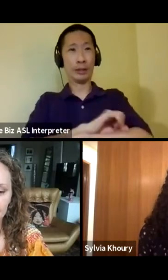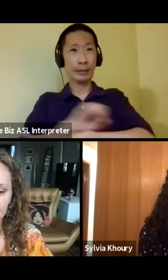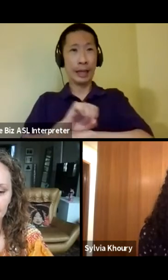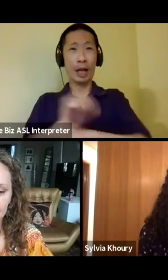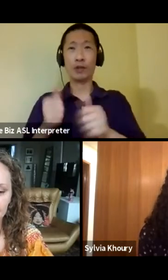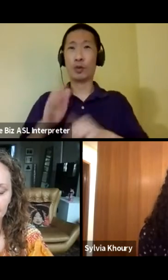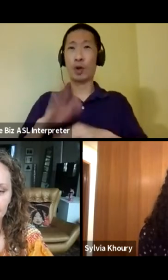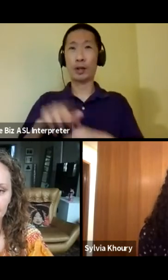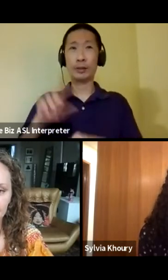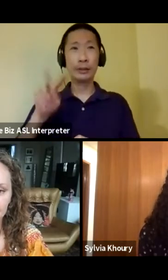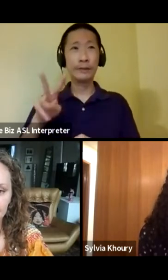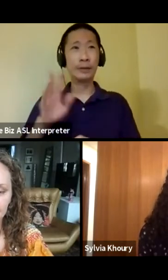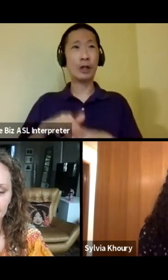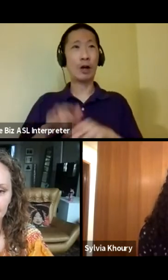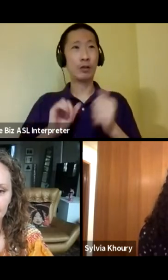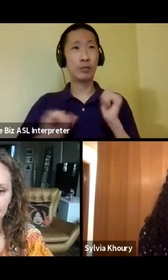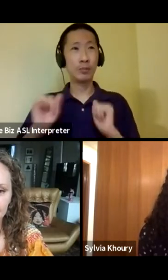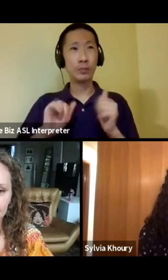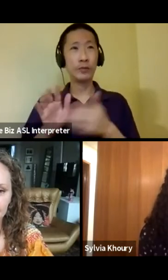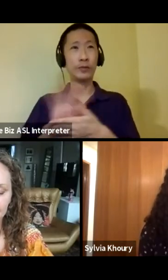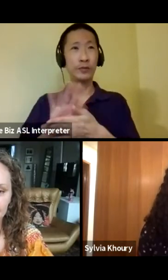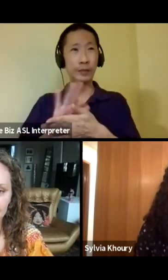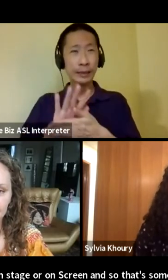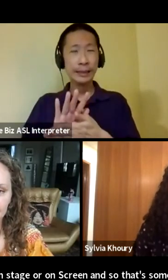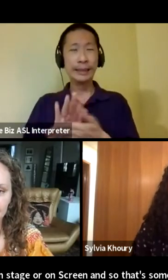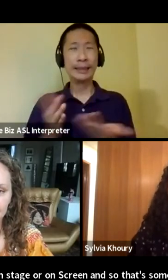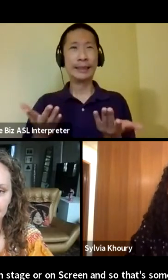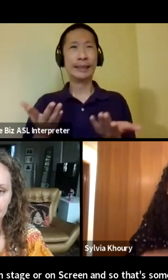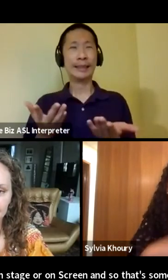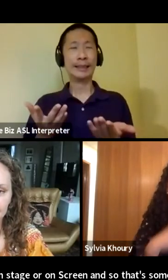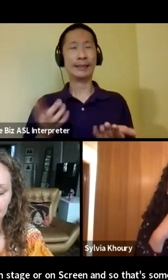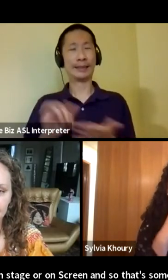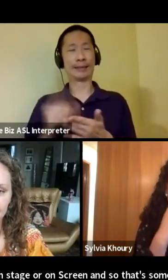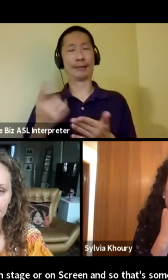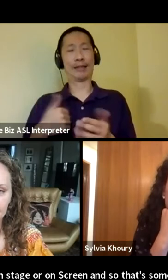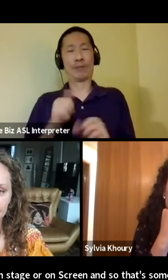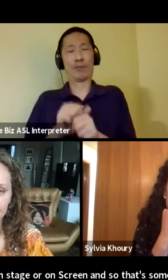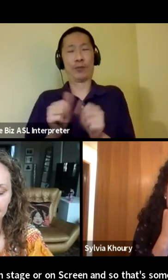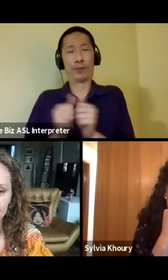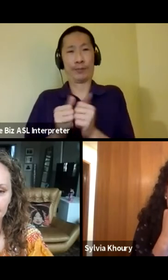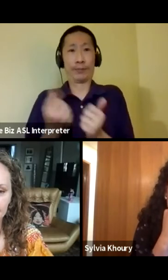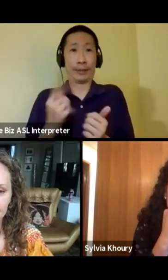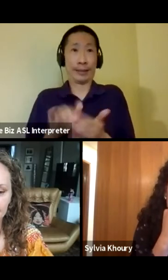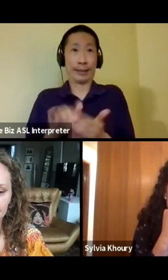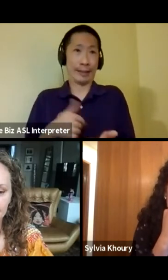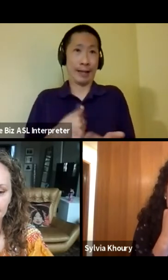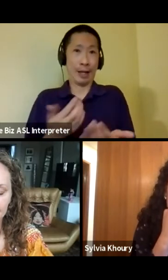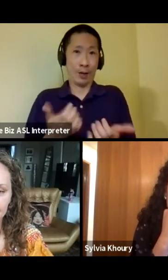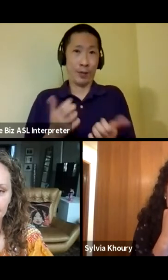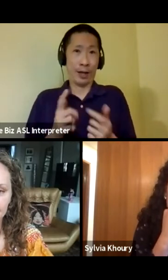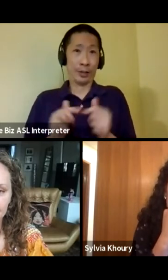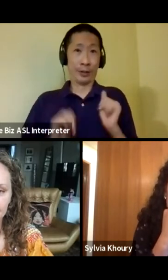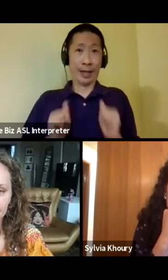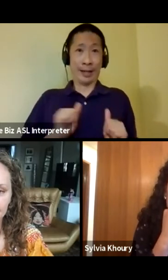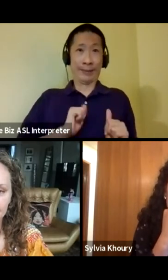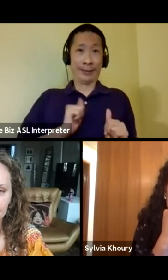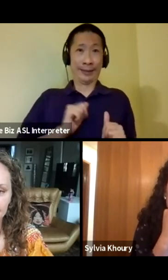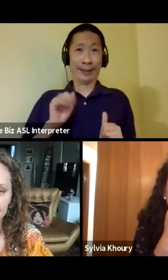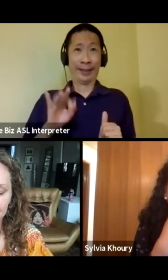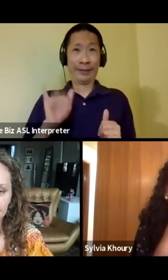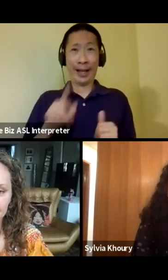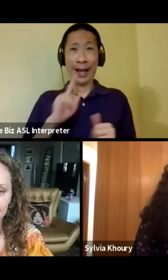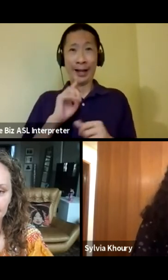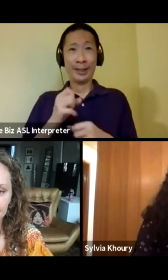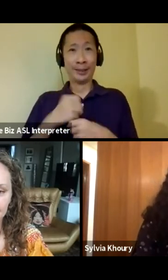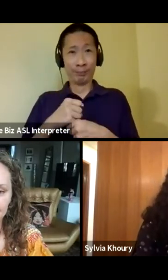And so that's something I'm working towards. And, you know, it's also like something that I would like to act in, should it ever get